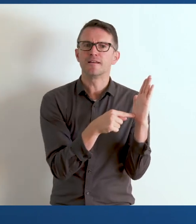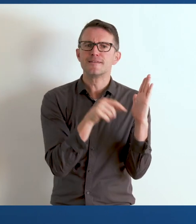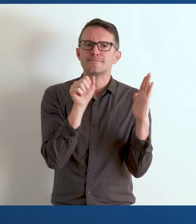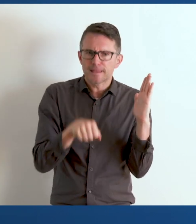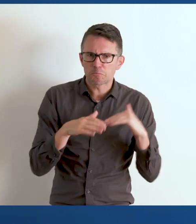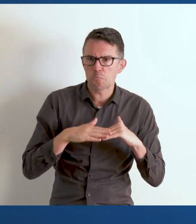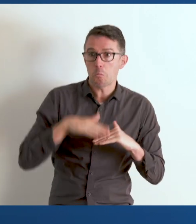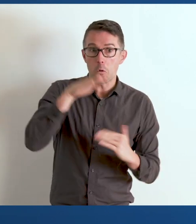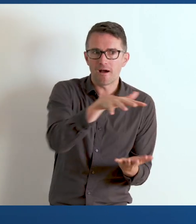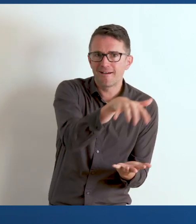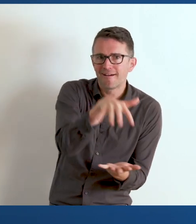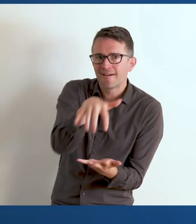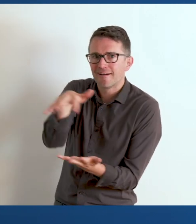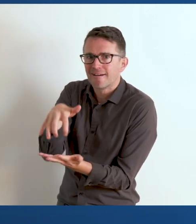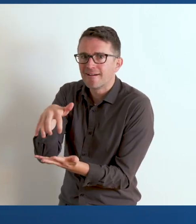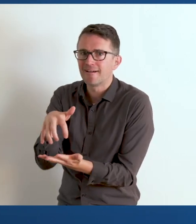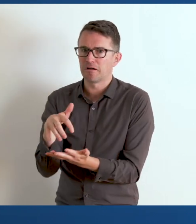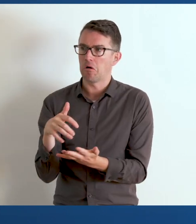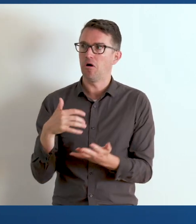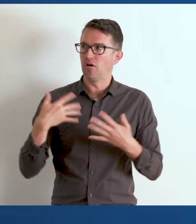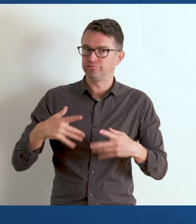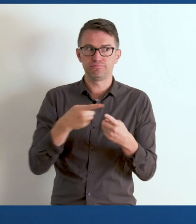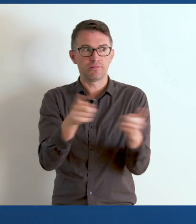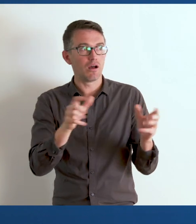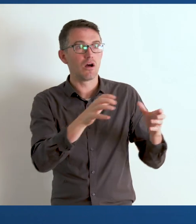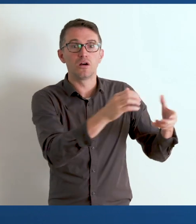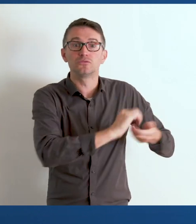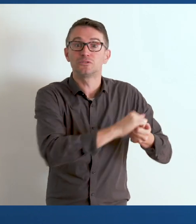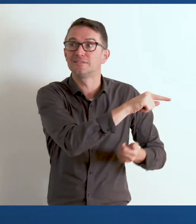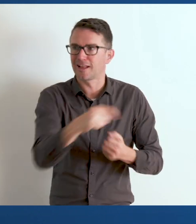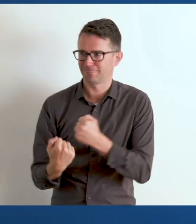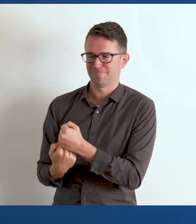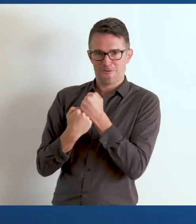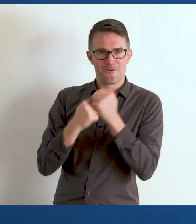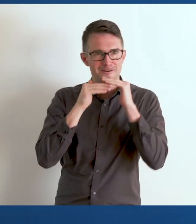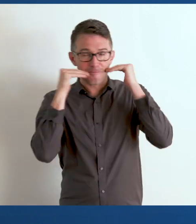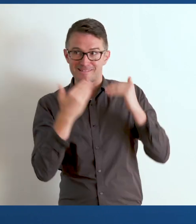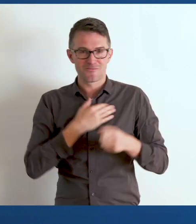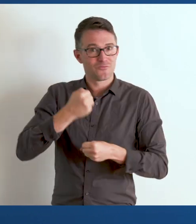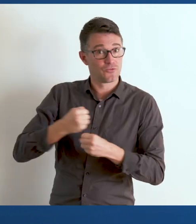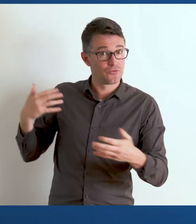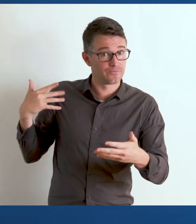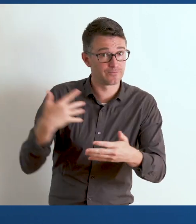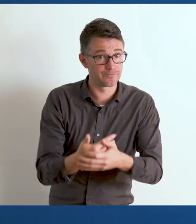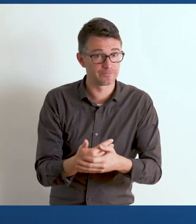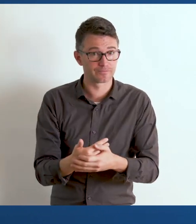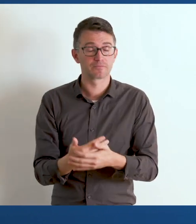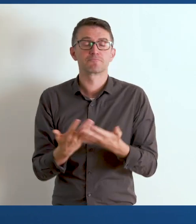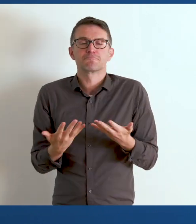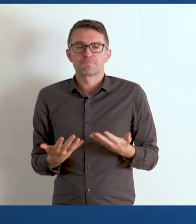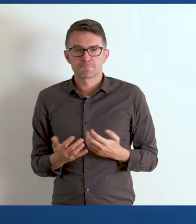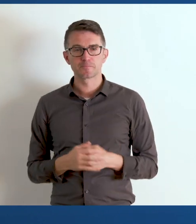We are very excited that this initiative has generated a lot of support and enthusiasm. But now, financial